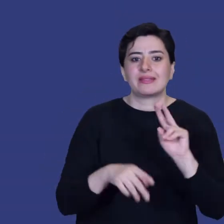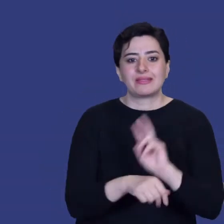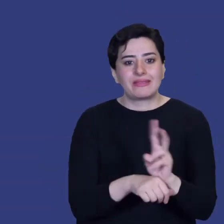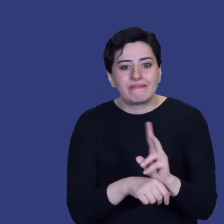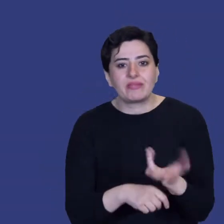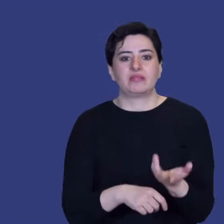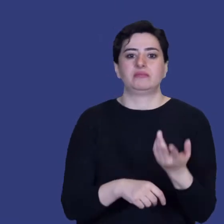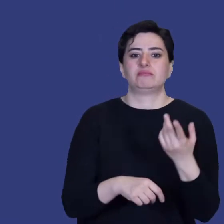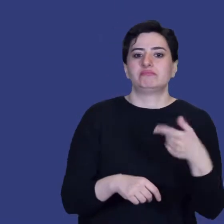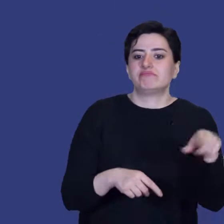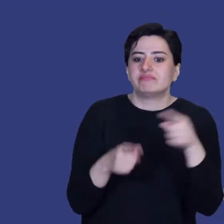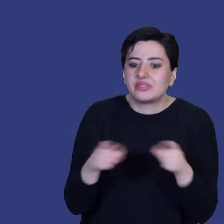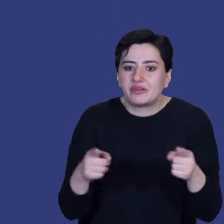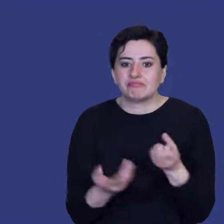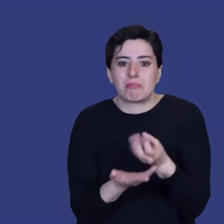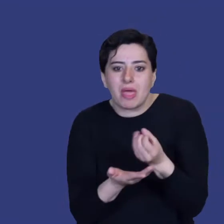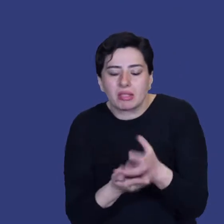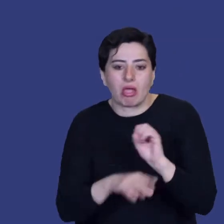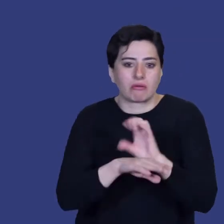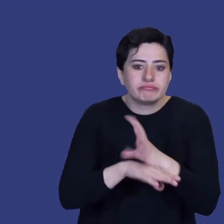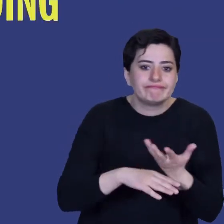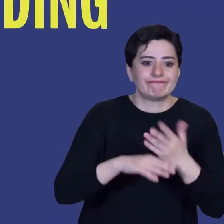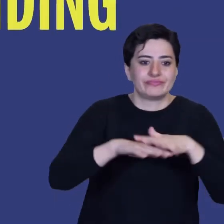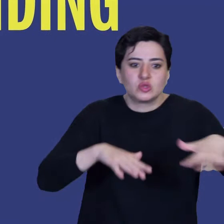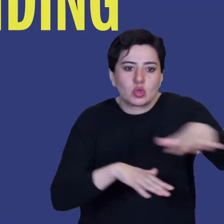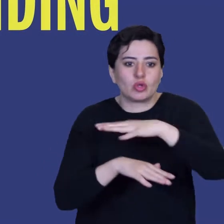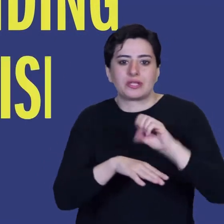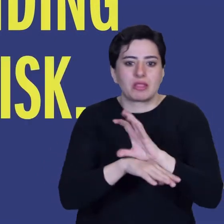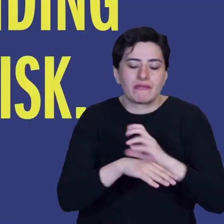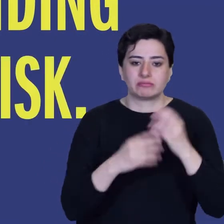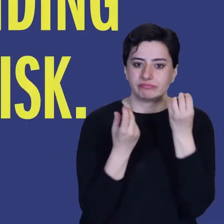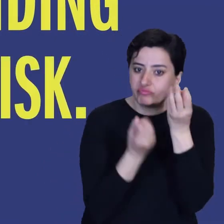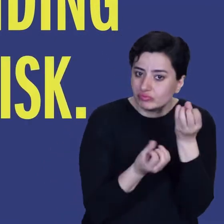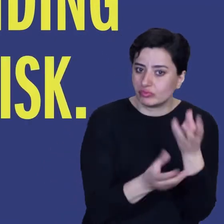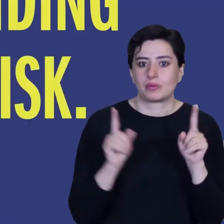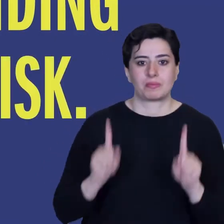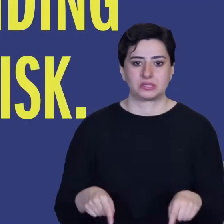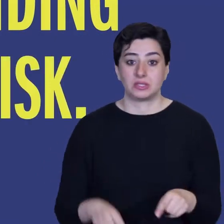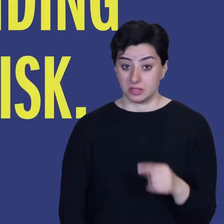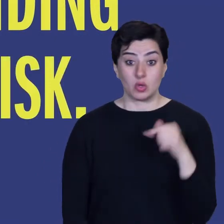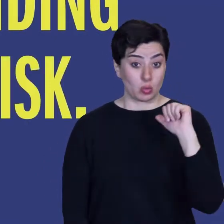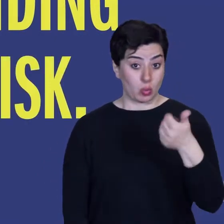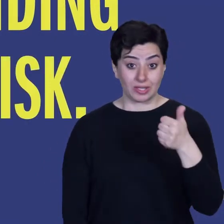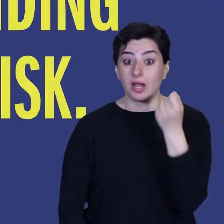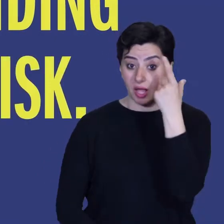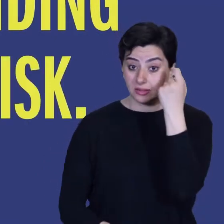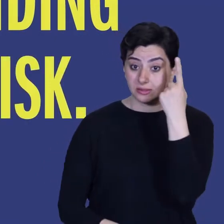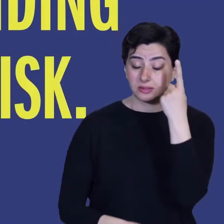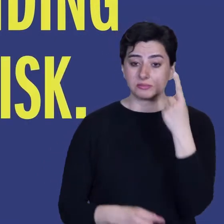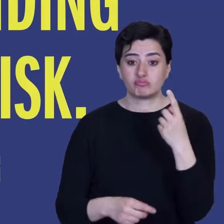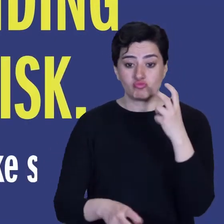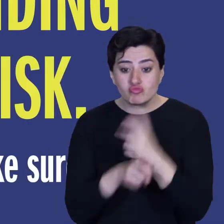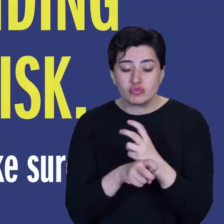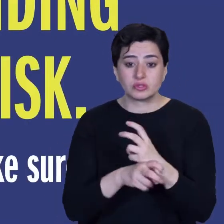priorities for action. One. Understanding disaster risk. The Sendai